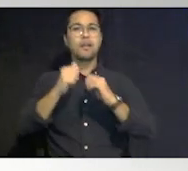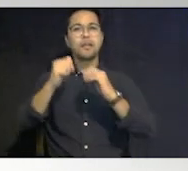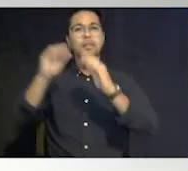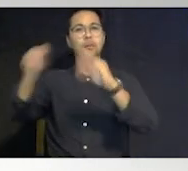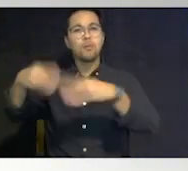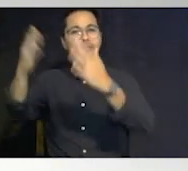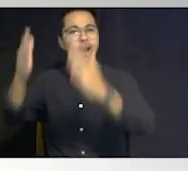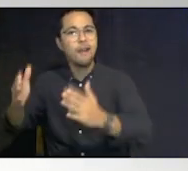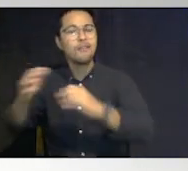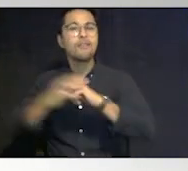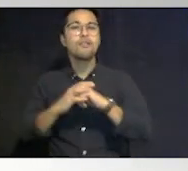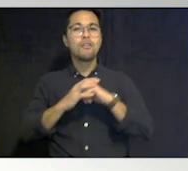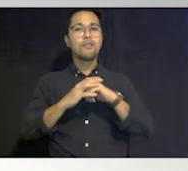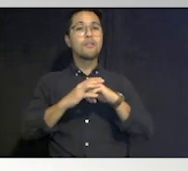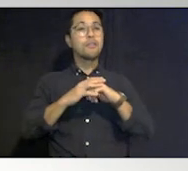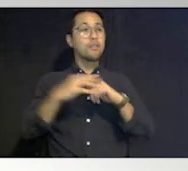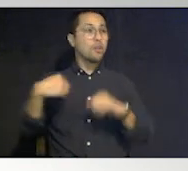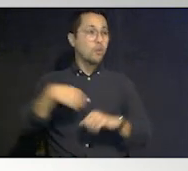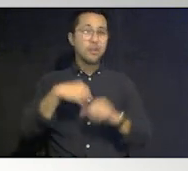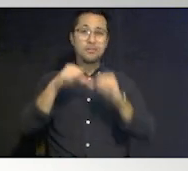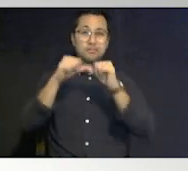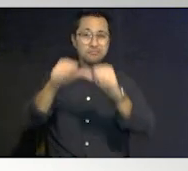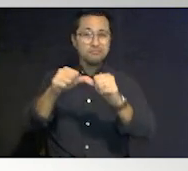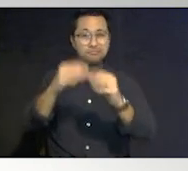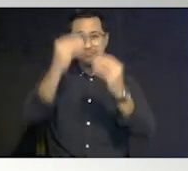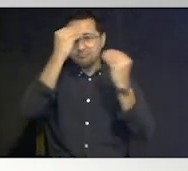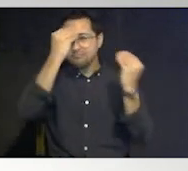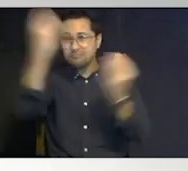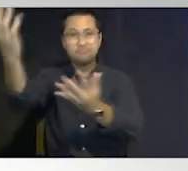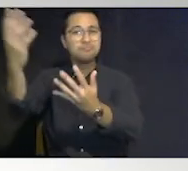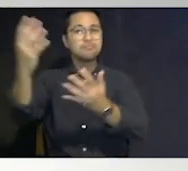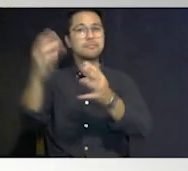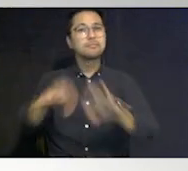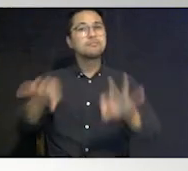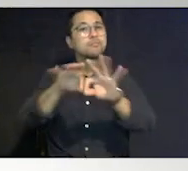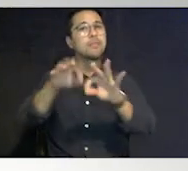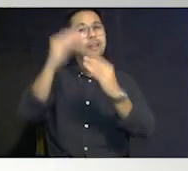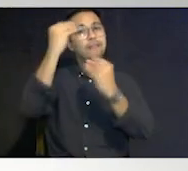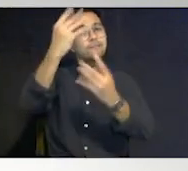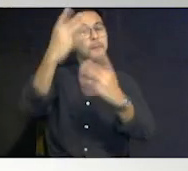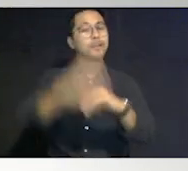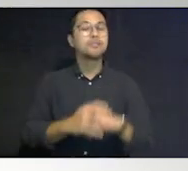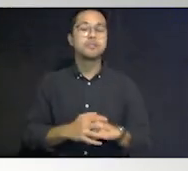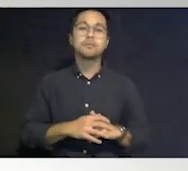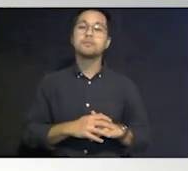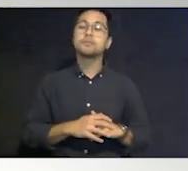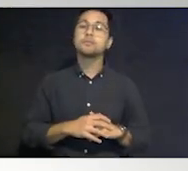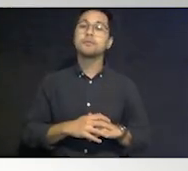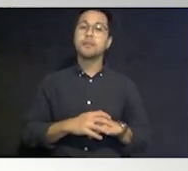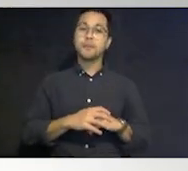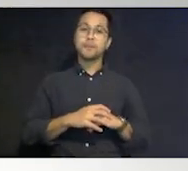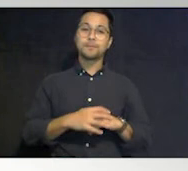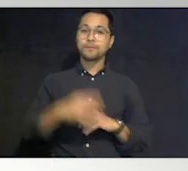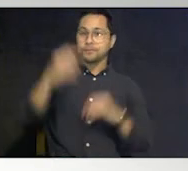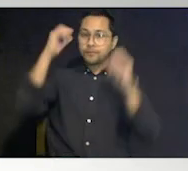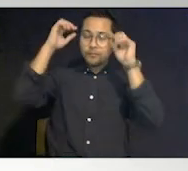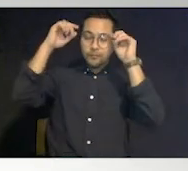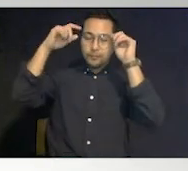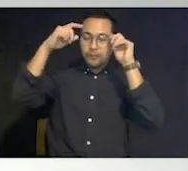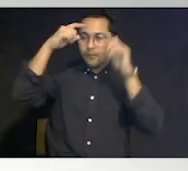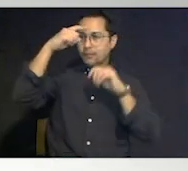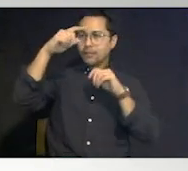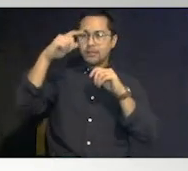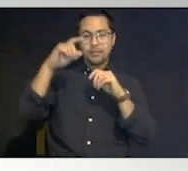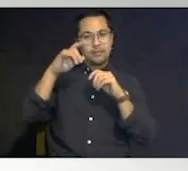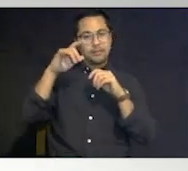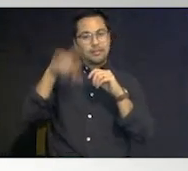um and that we communicate essential information to to folks um getting back to the the need for up-to